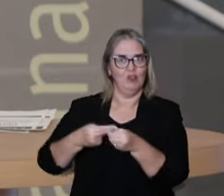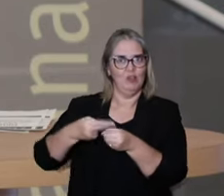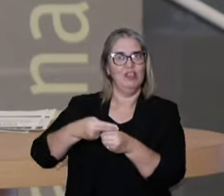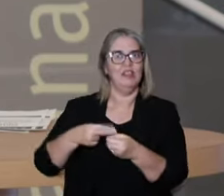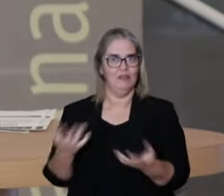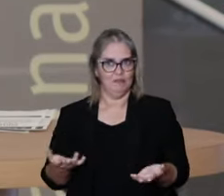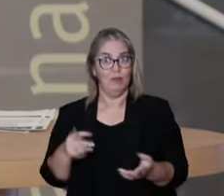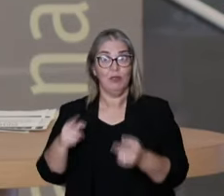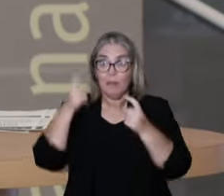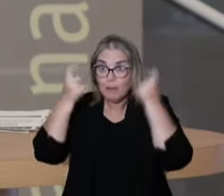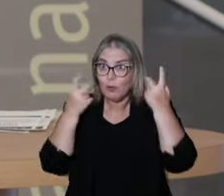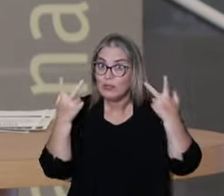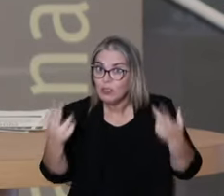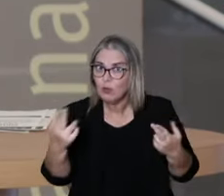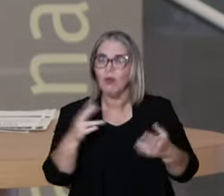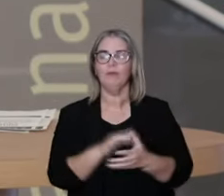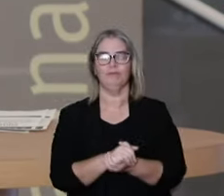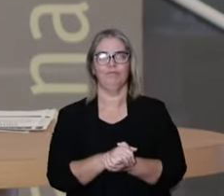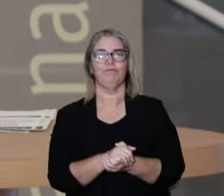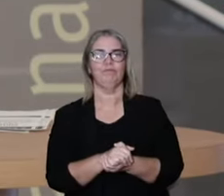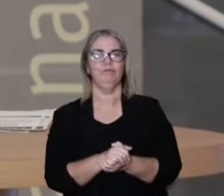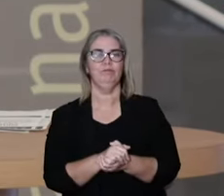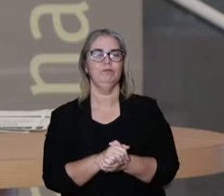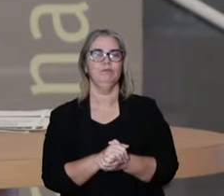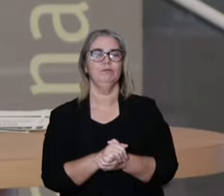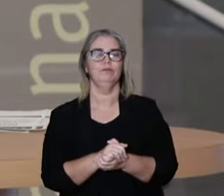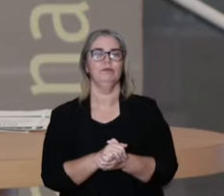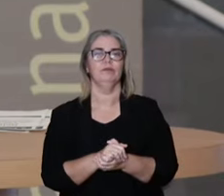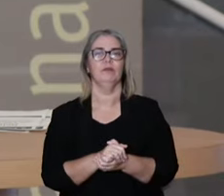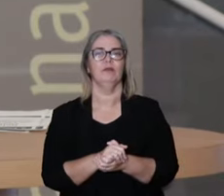department because we have similar concerns.